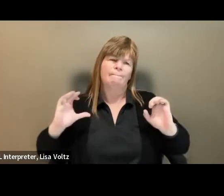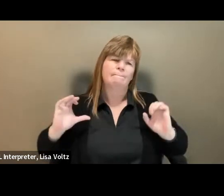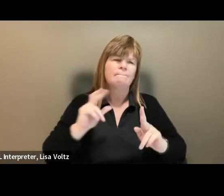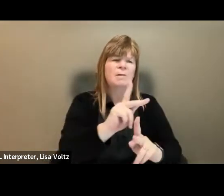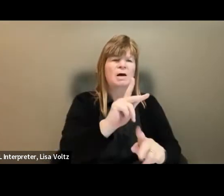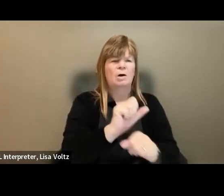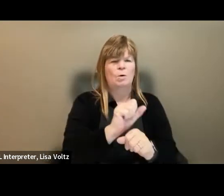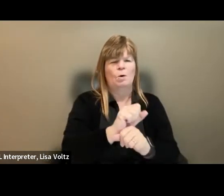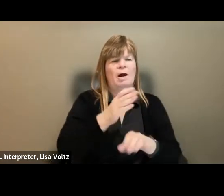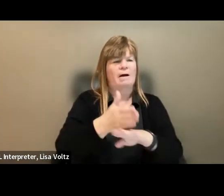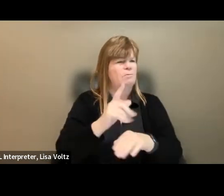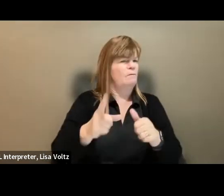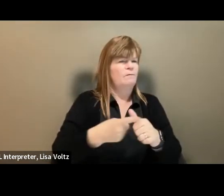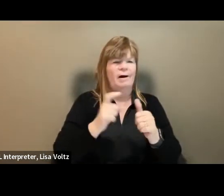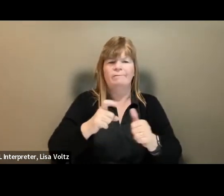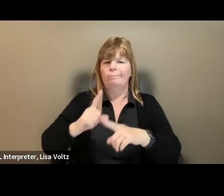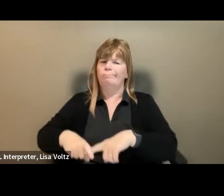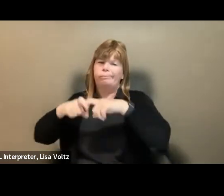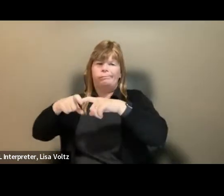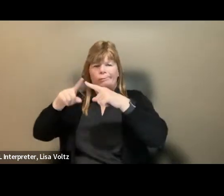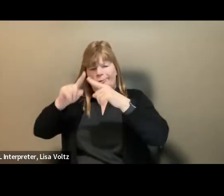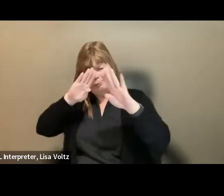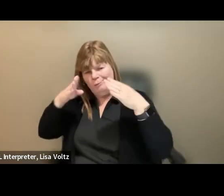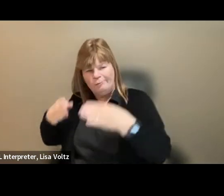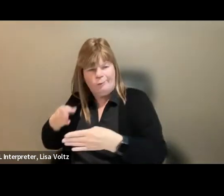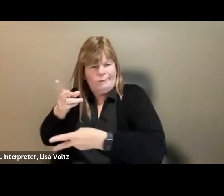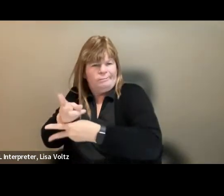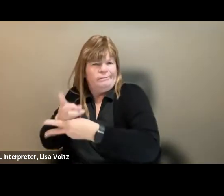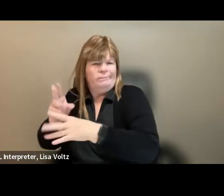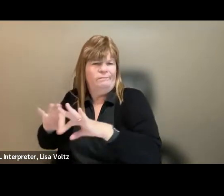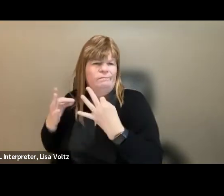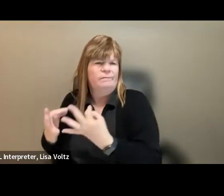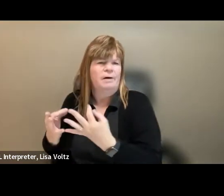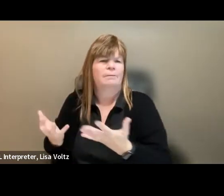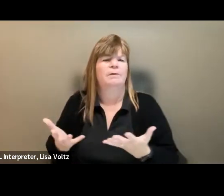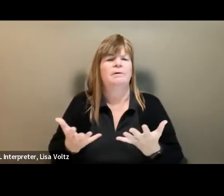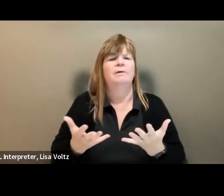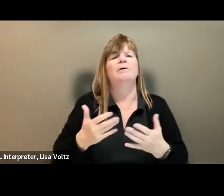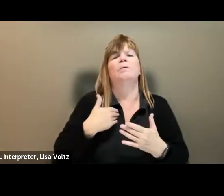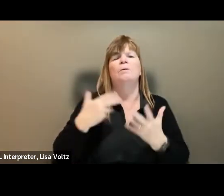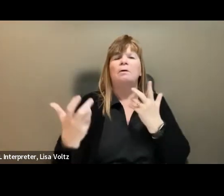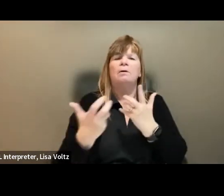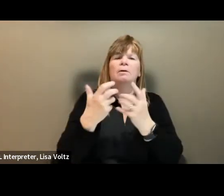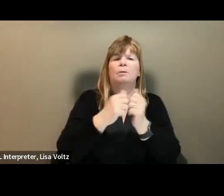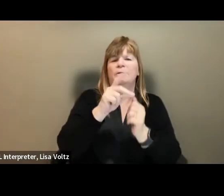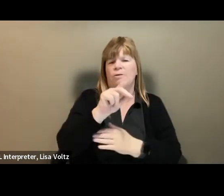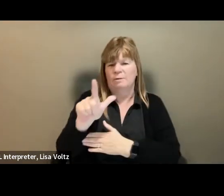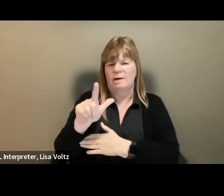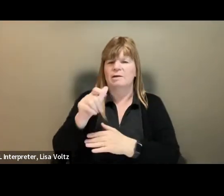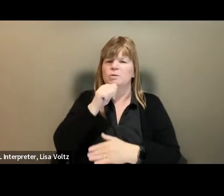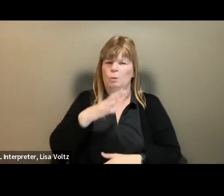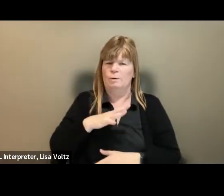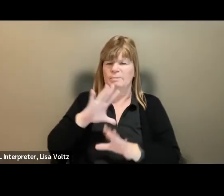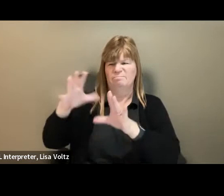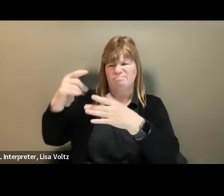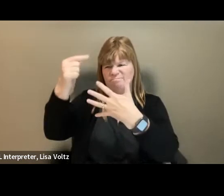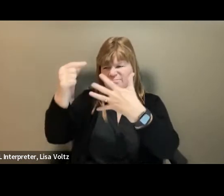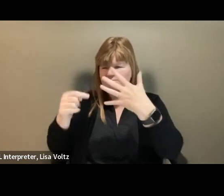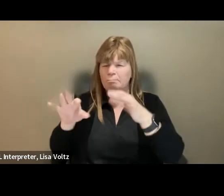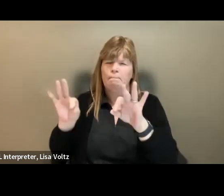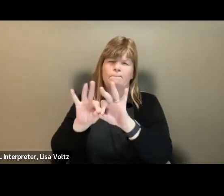after taking time off to focus on caregiving. We are partnering with DOL's Women's Bureau on these critical issues.